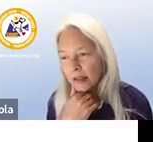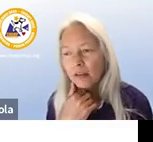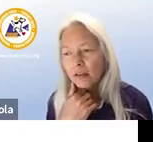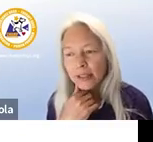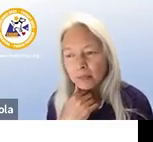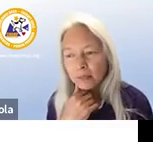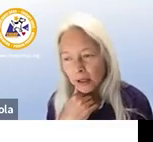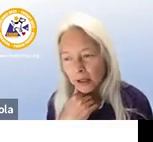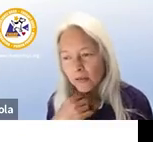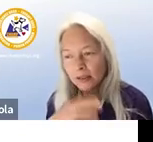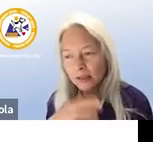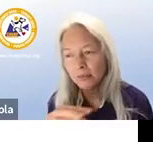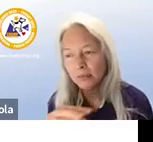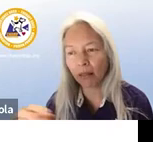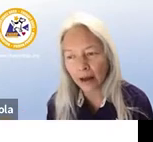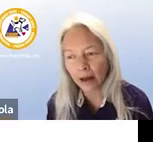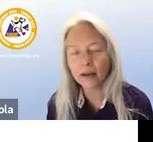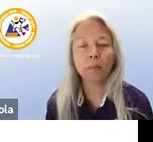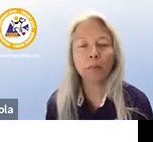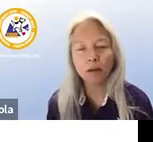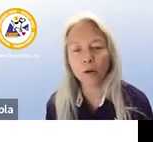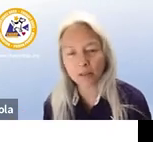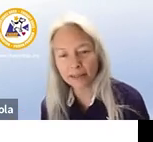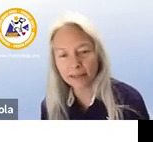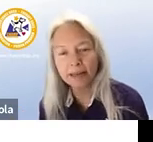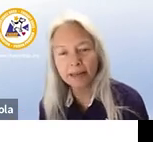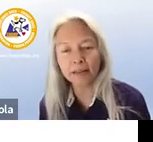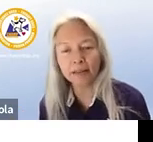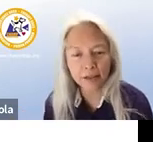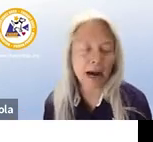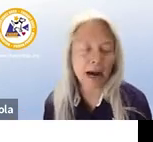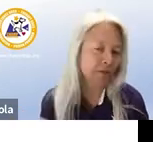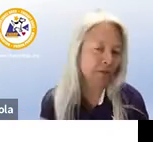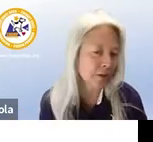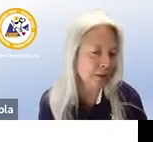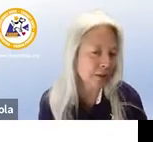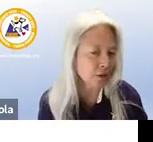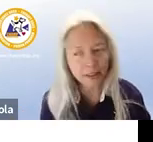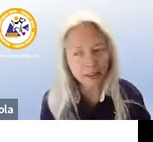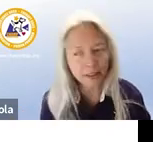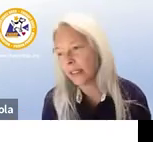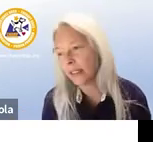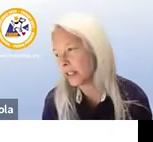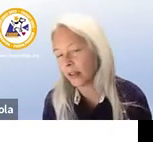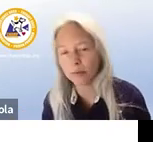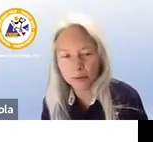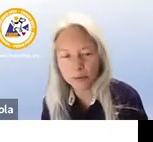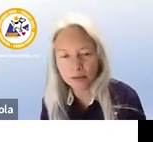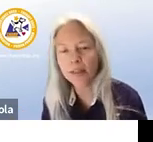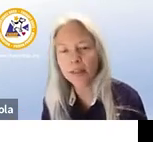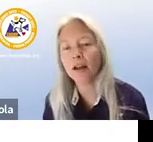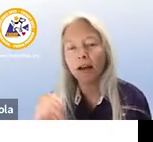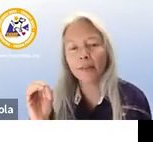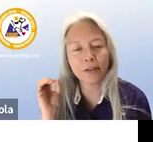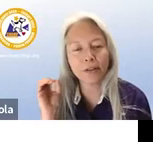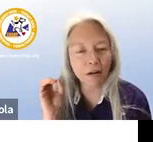something over and above something like my dog walks like nicely on a leash i have a very nice dog he's very unobtrusive